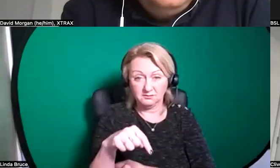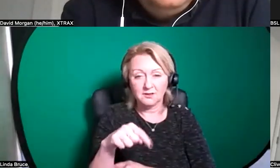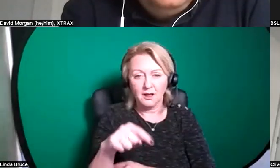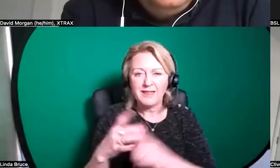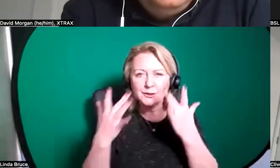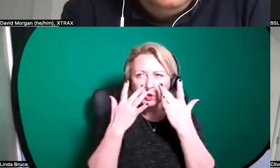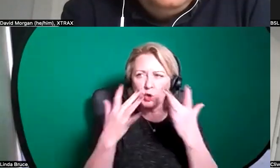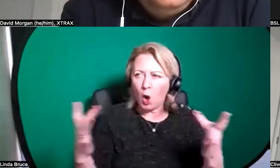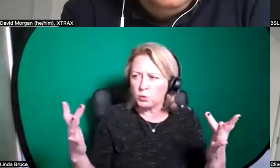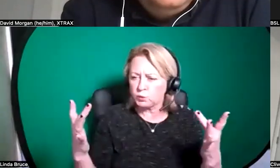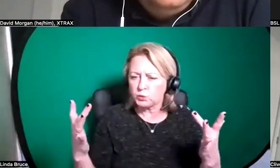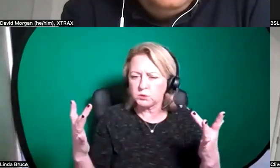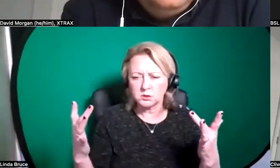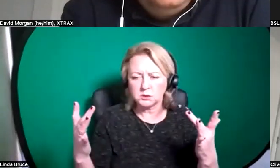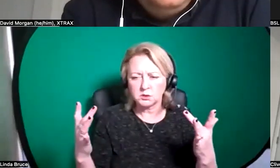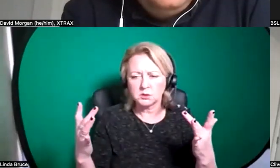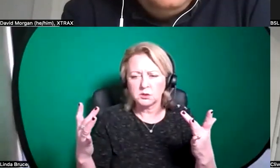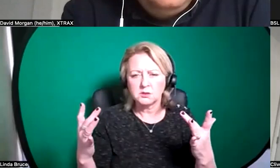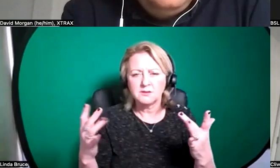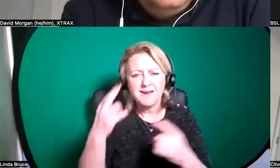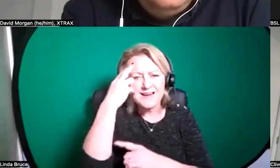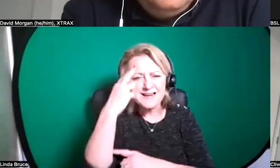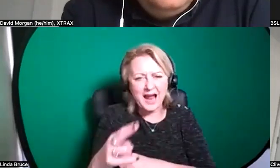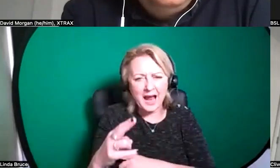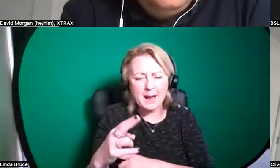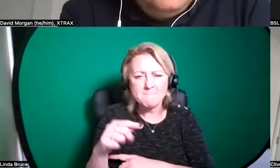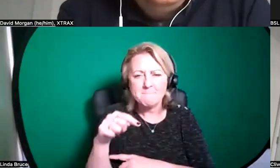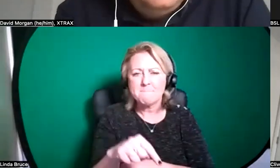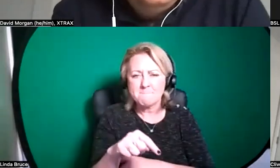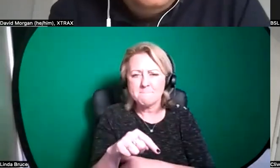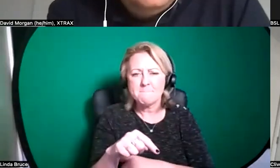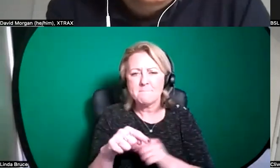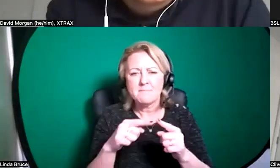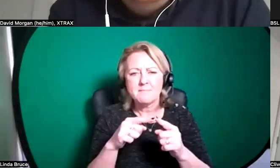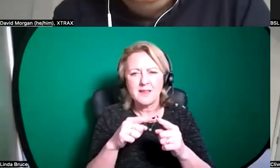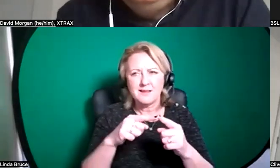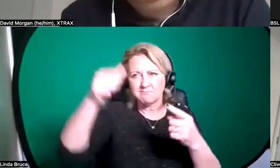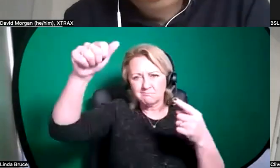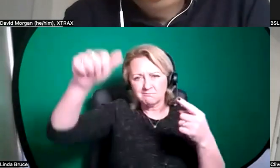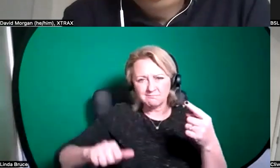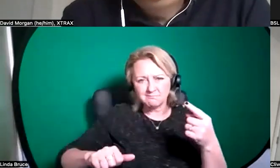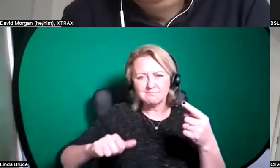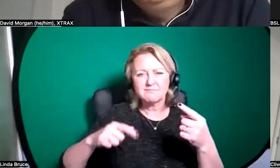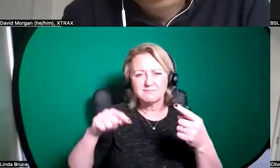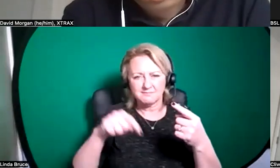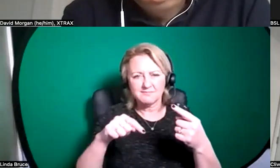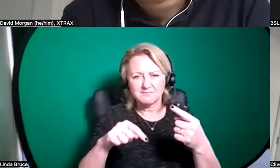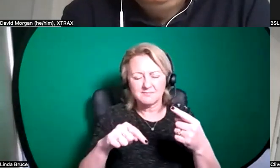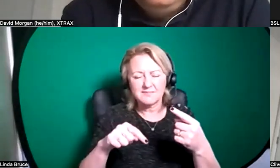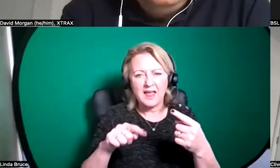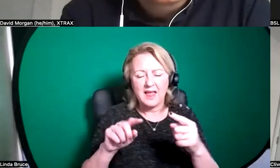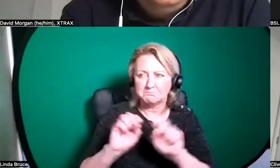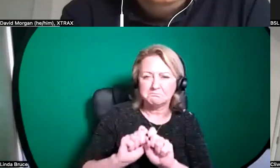um people's names that we'd lost during c19 and people that arrived that that i saw as a